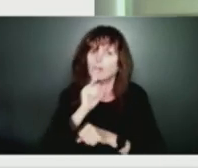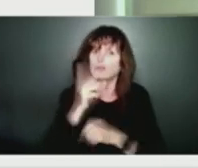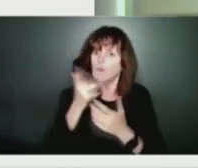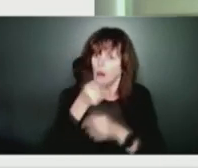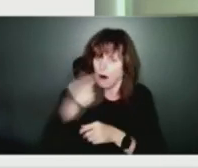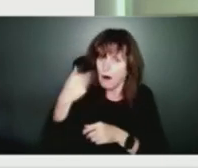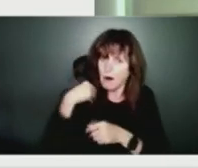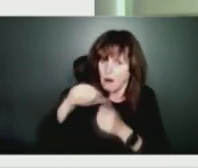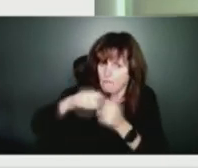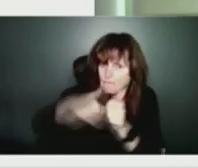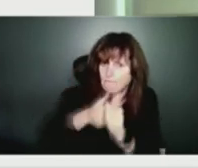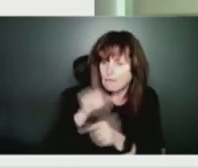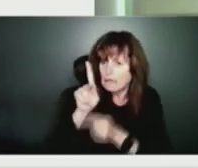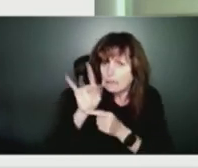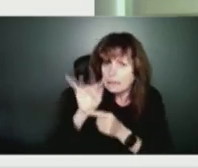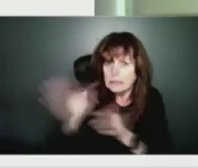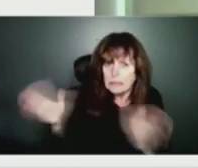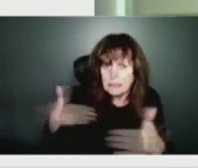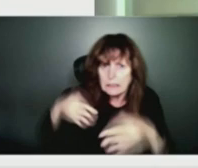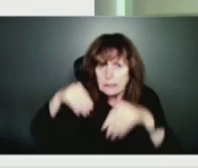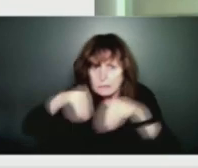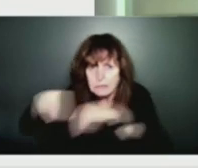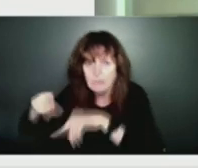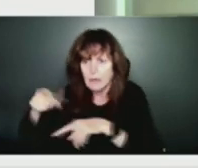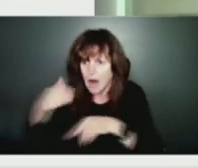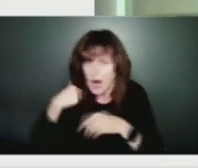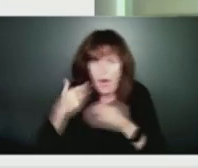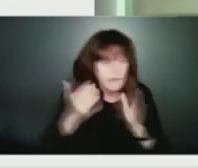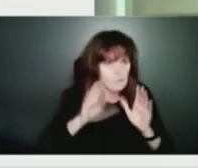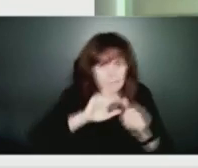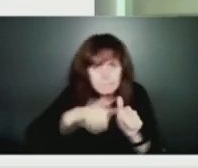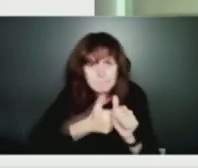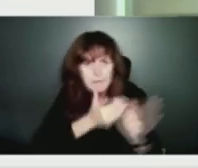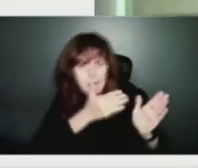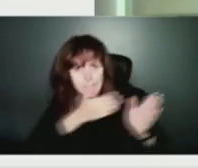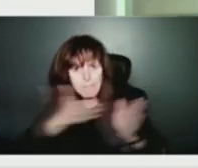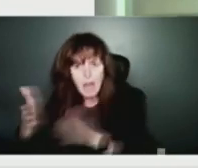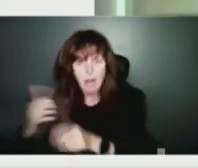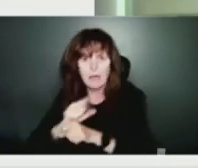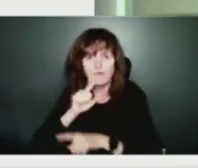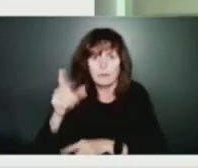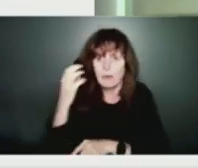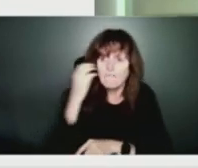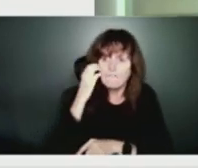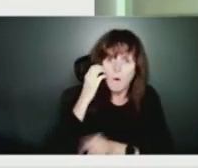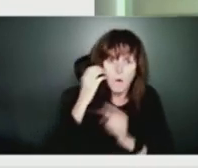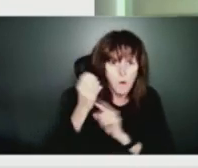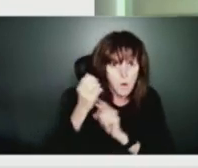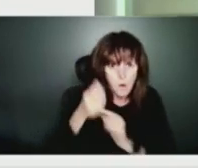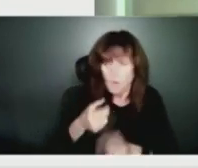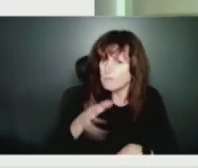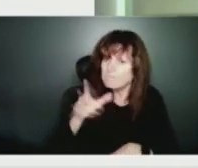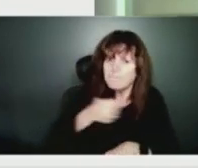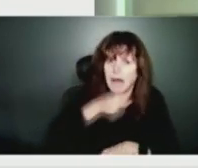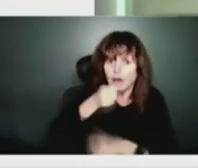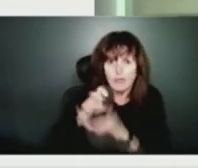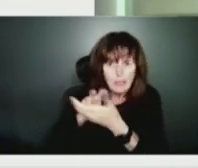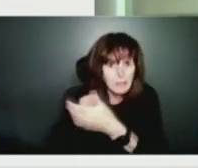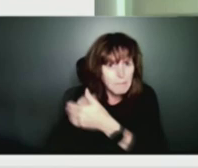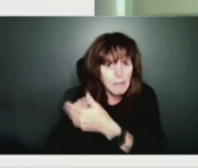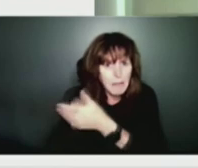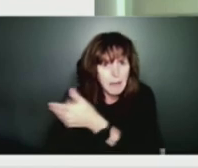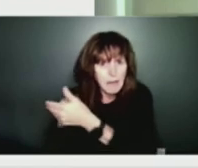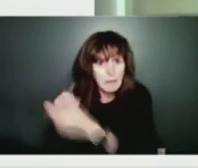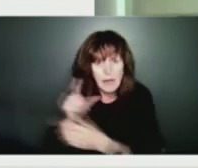your cell phones. But we will definitely see impact from this storm. They're going to vary depending on what part of the province you're in. But